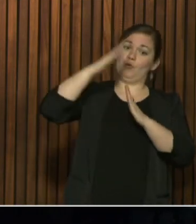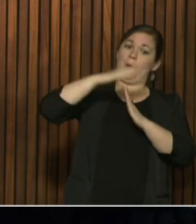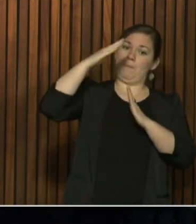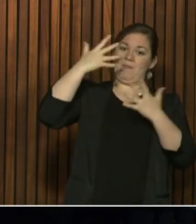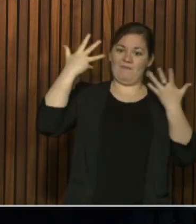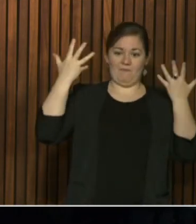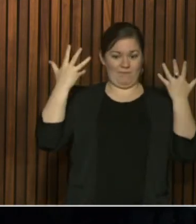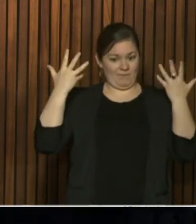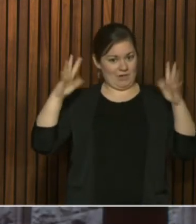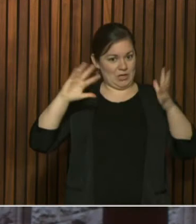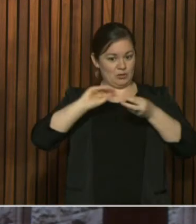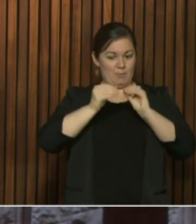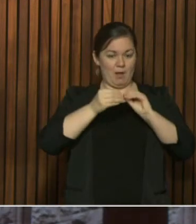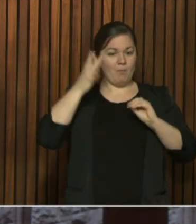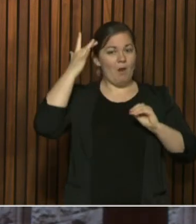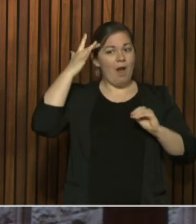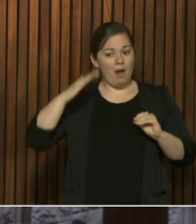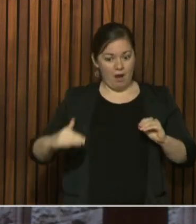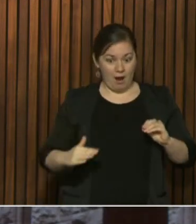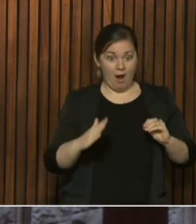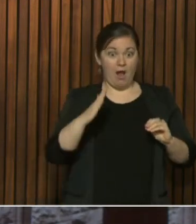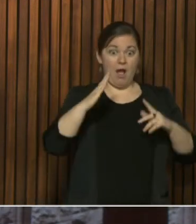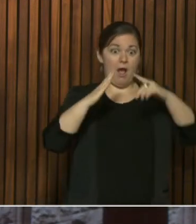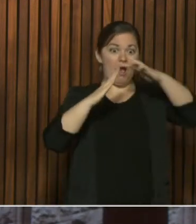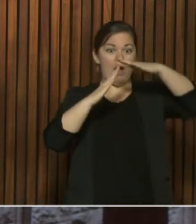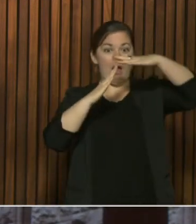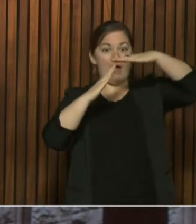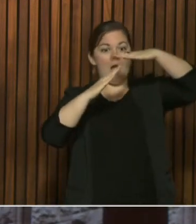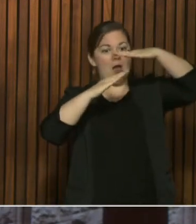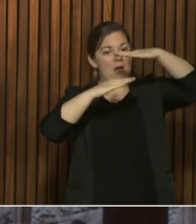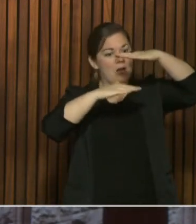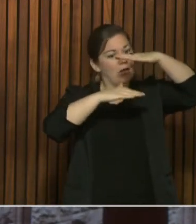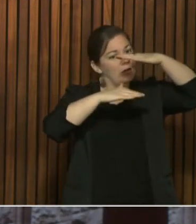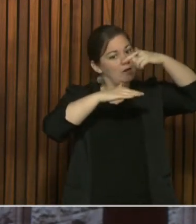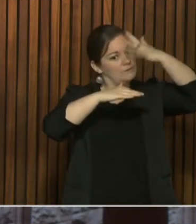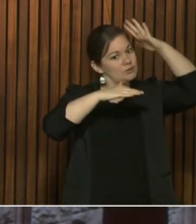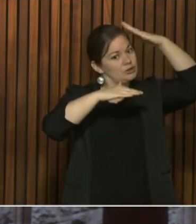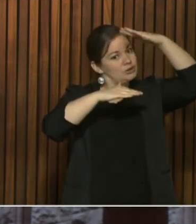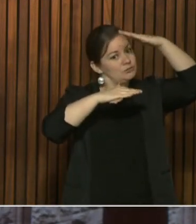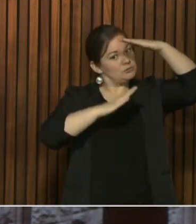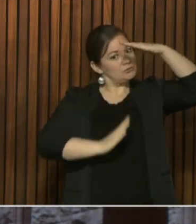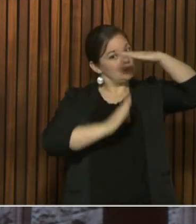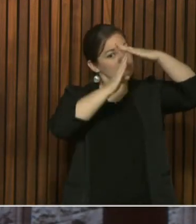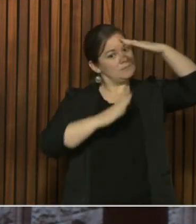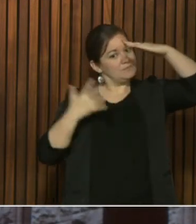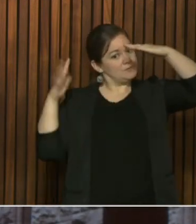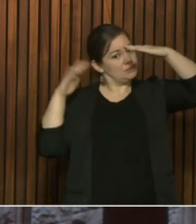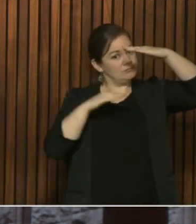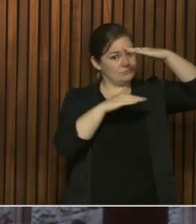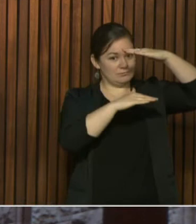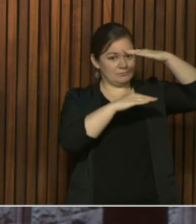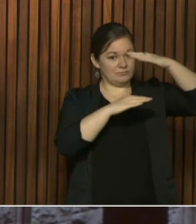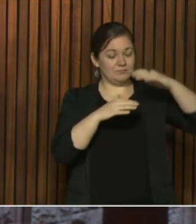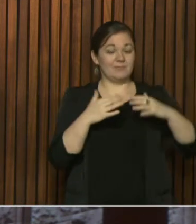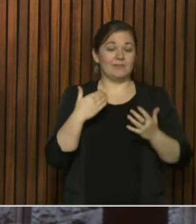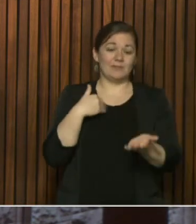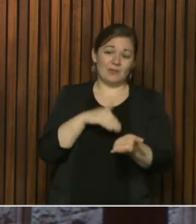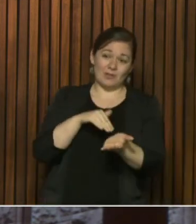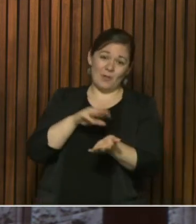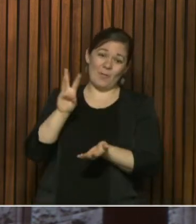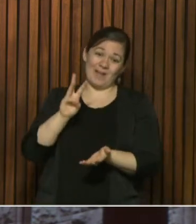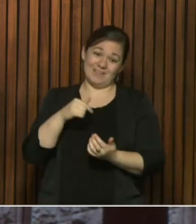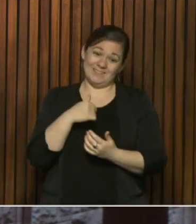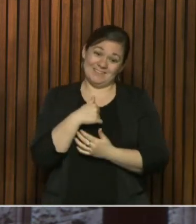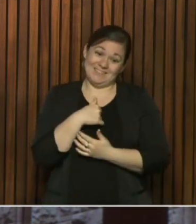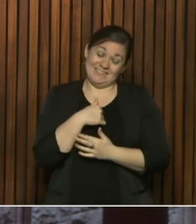Well, I guess we're all looking for that, aren't we? And I'd like to be able to say that with confidence. I said that we peaked earlier in the